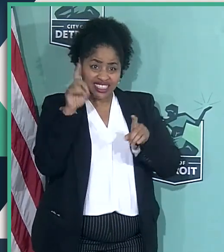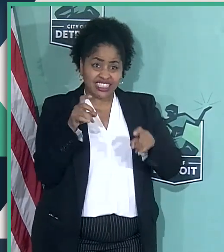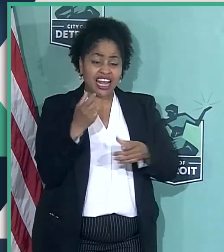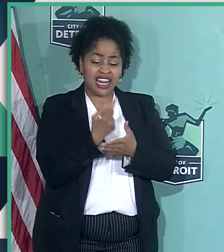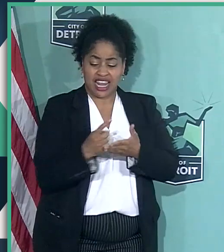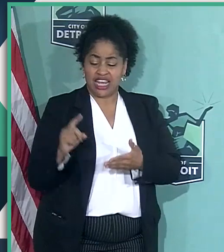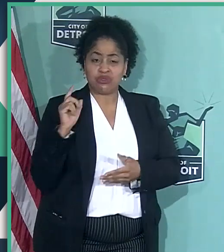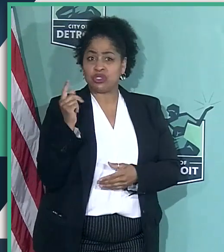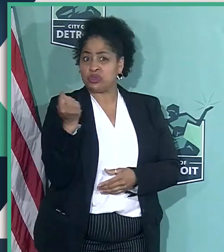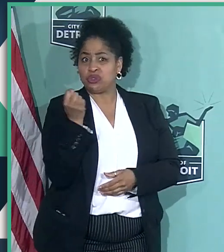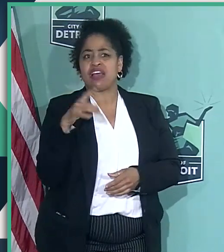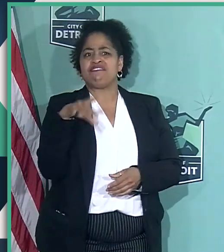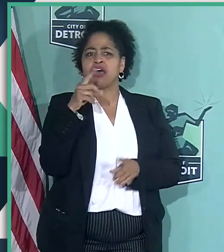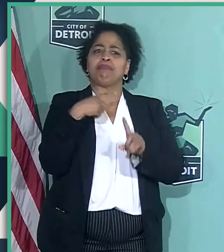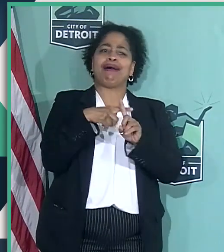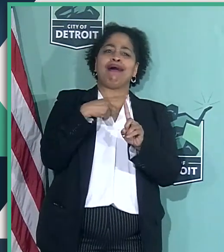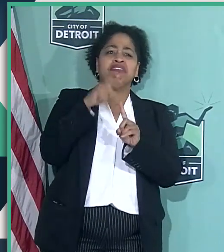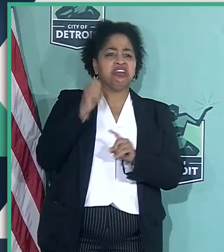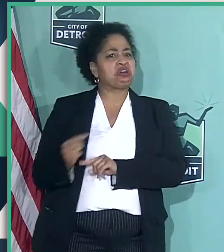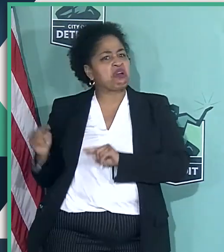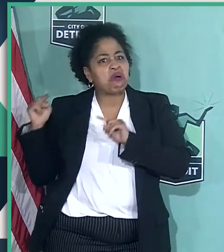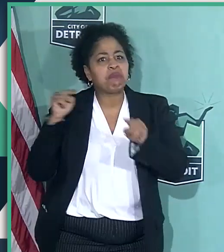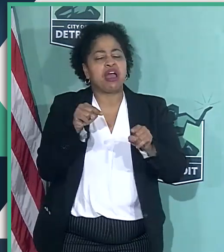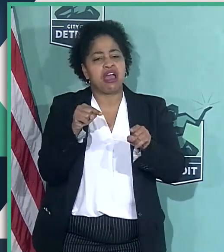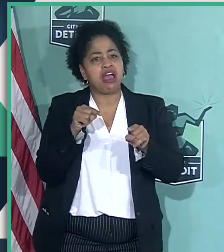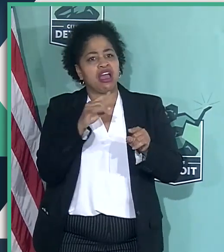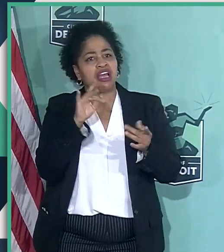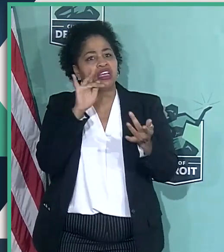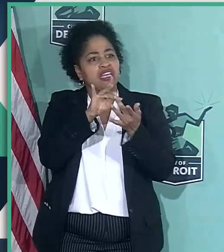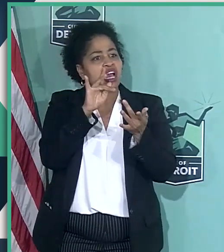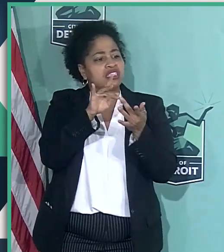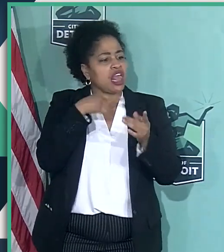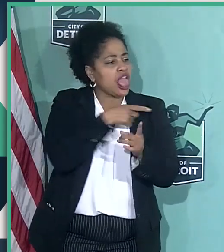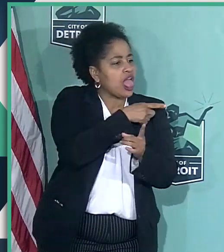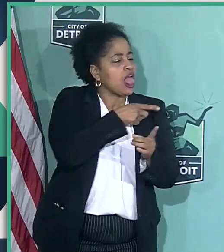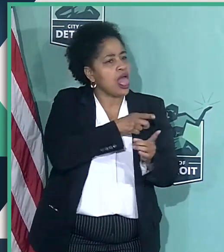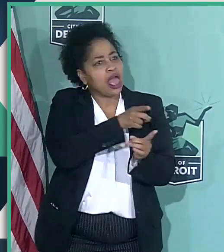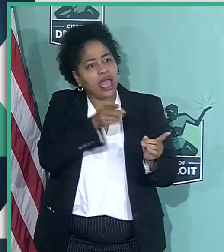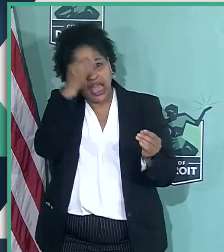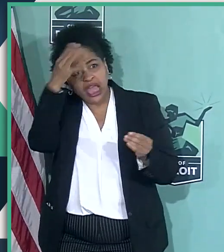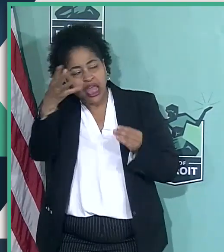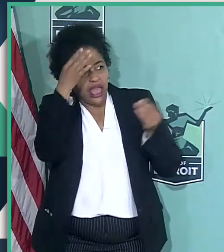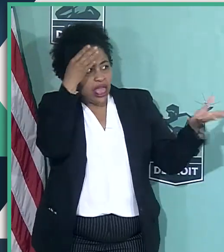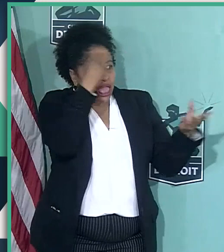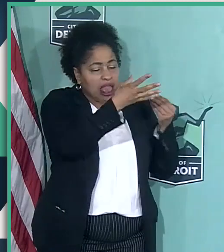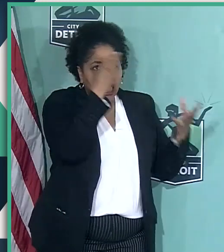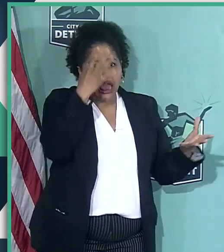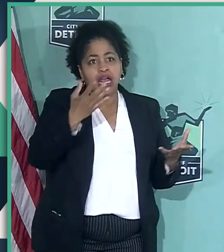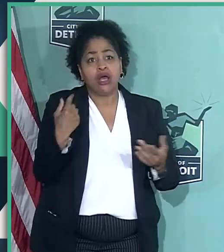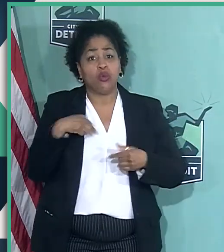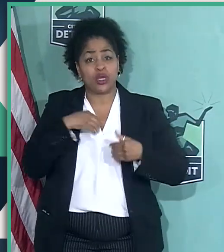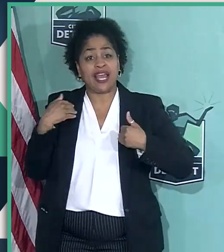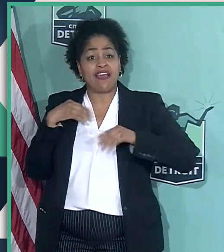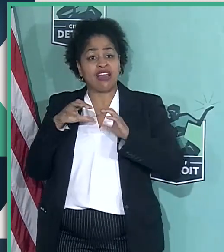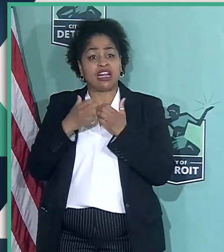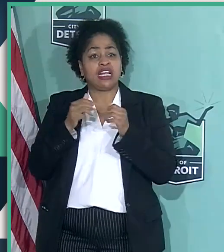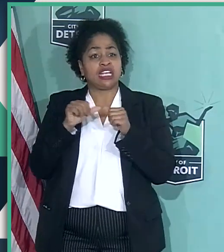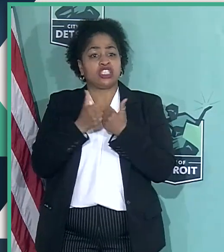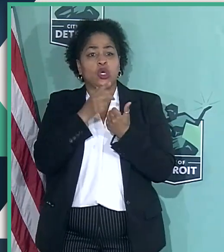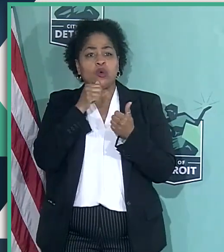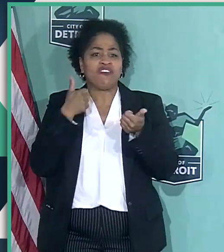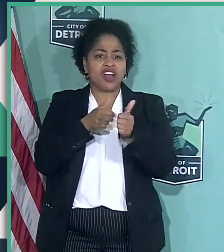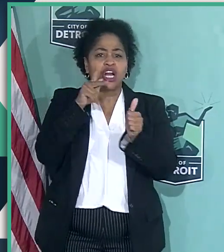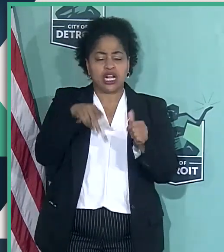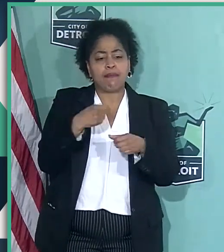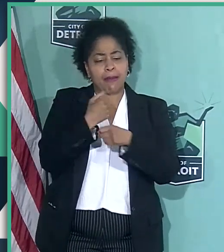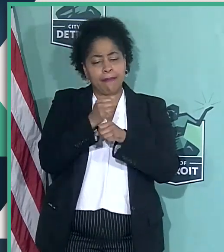positive. And she had to go back through contact tracing and let people know. We do have an agency, the class agency, who's following up,